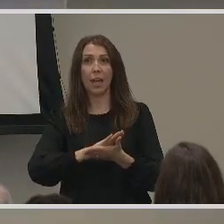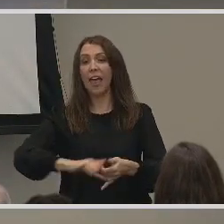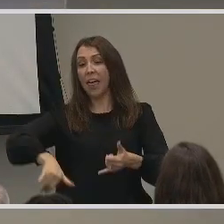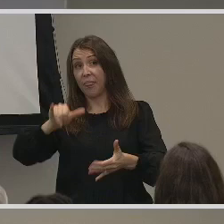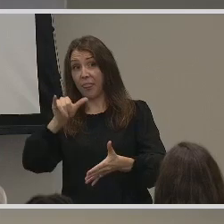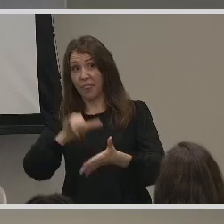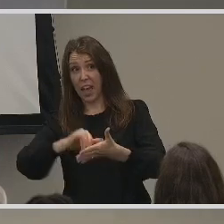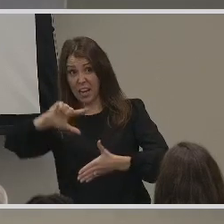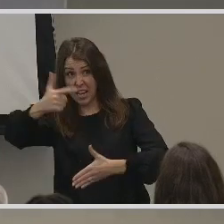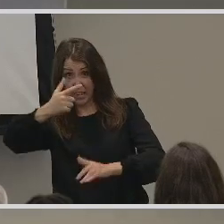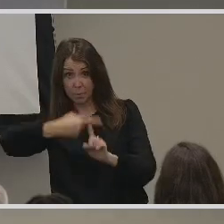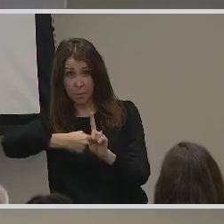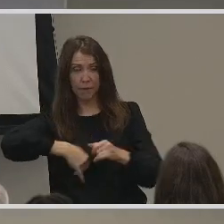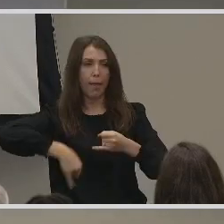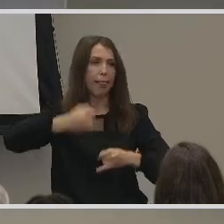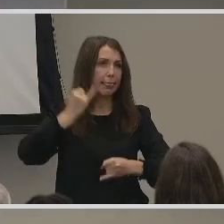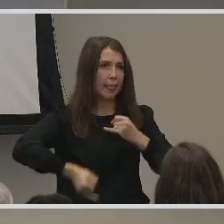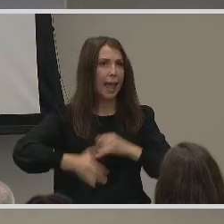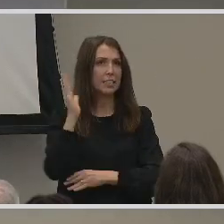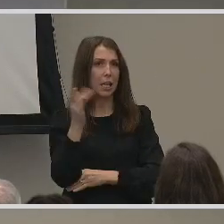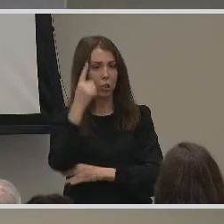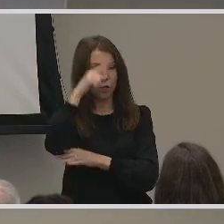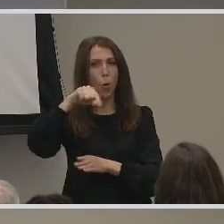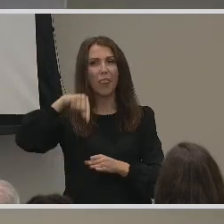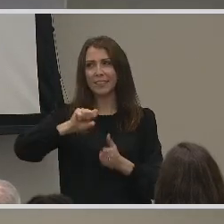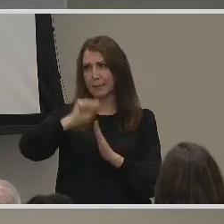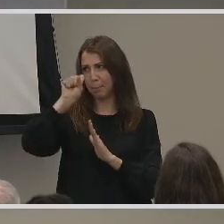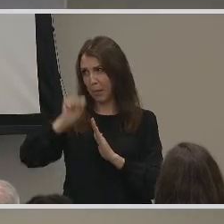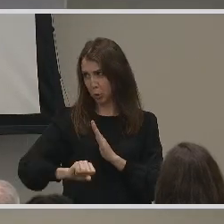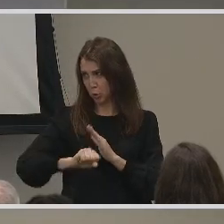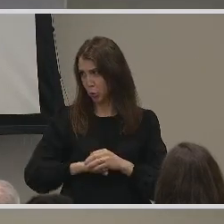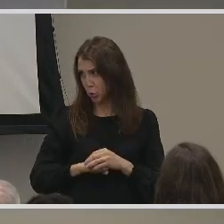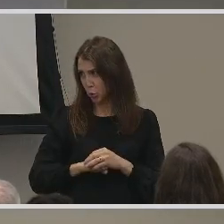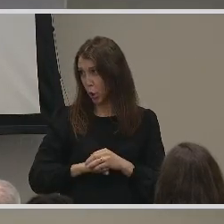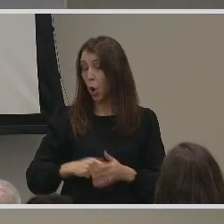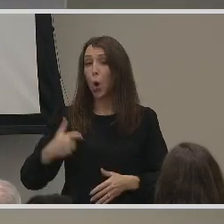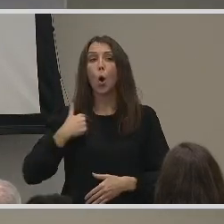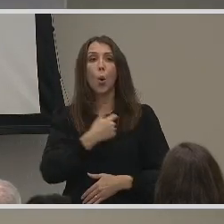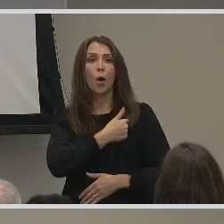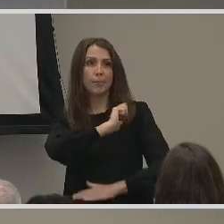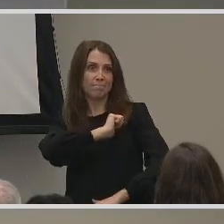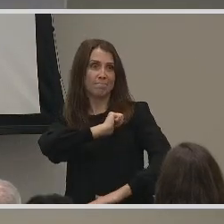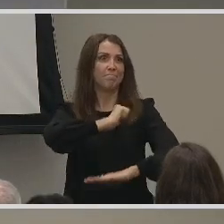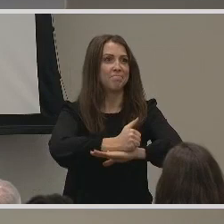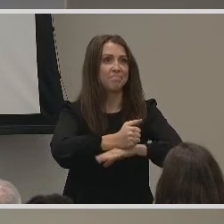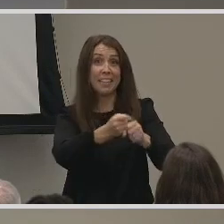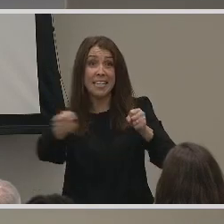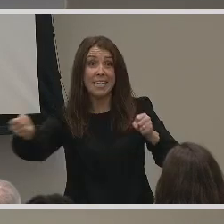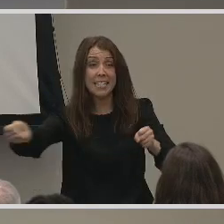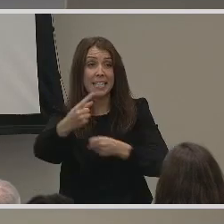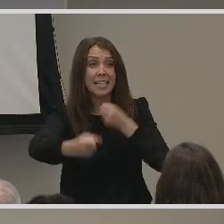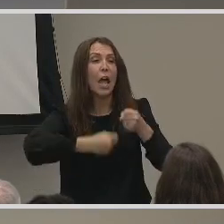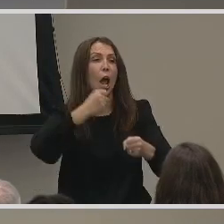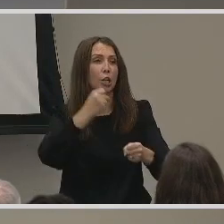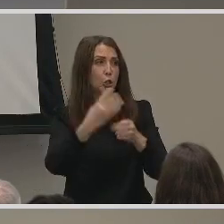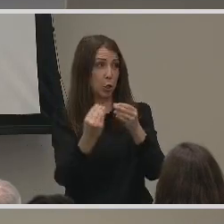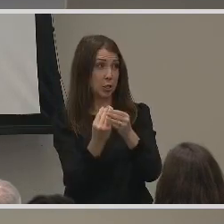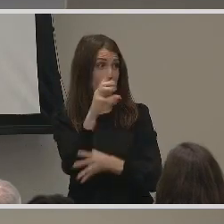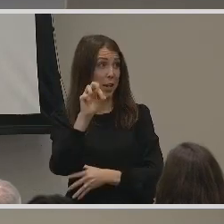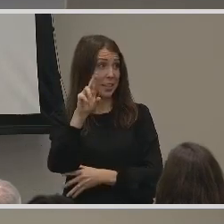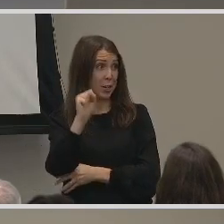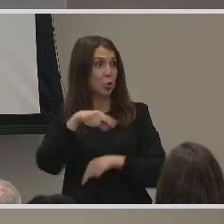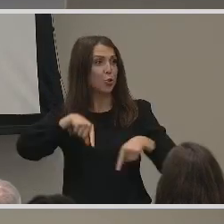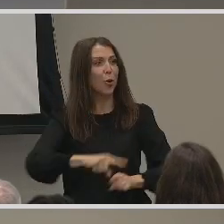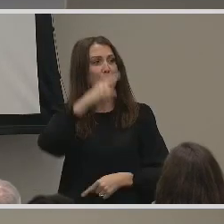the particular semester. Now, we will launch our spring lecture series during Black History